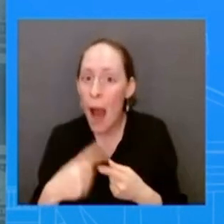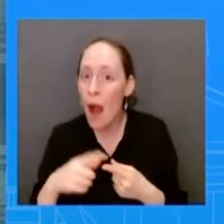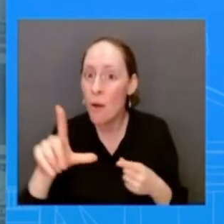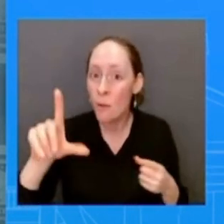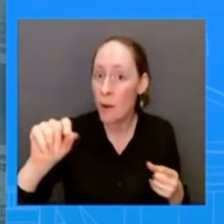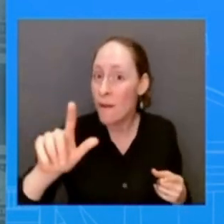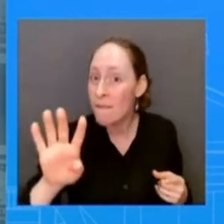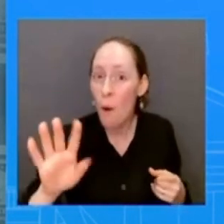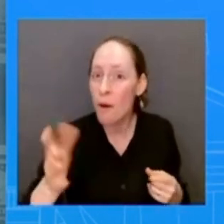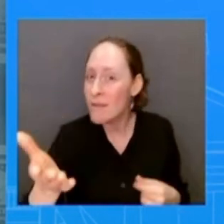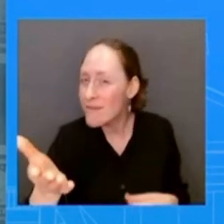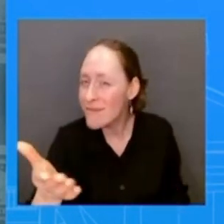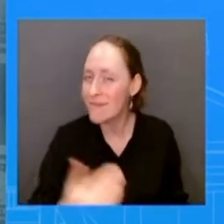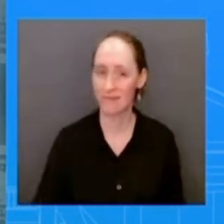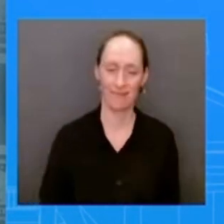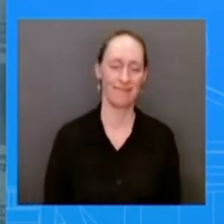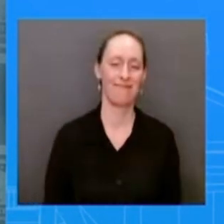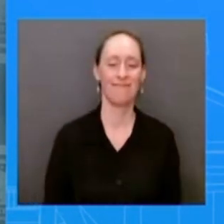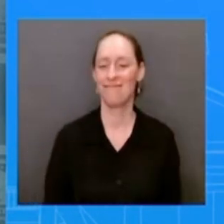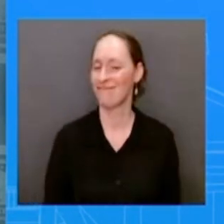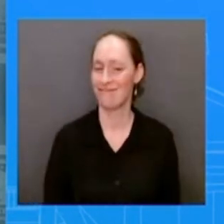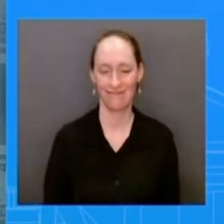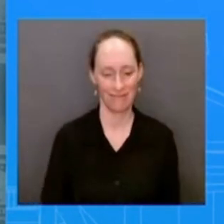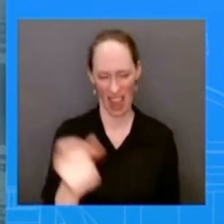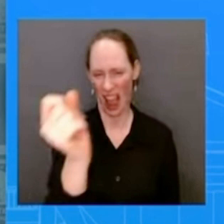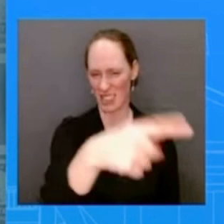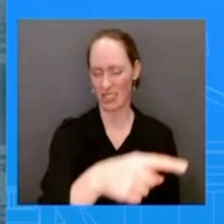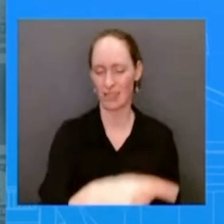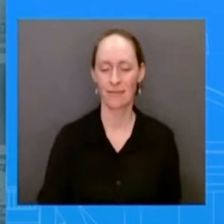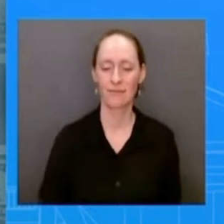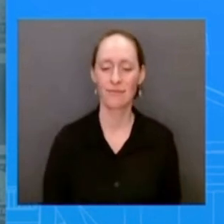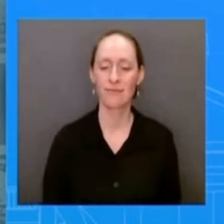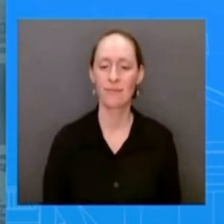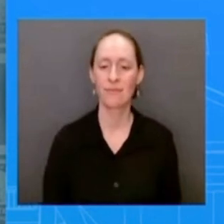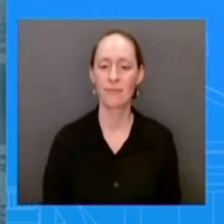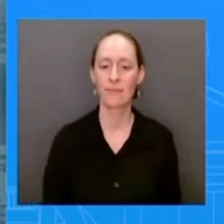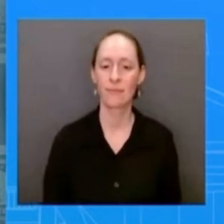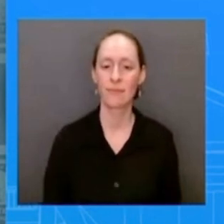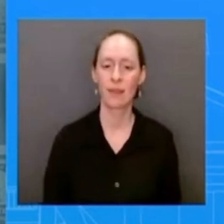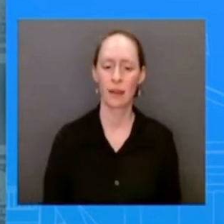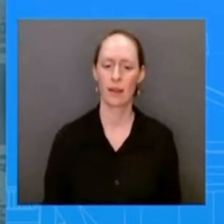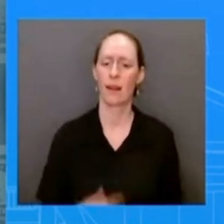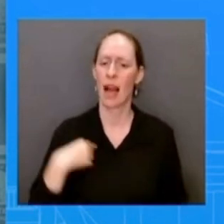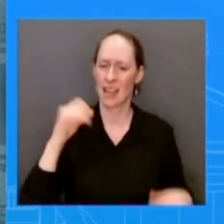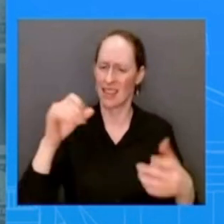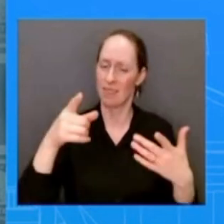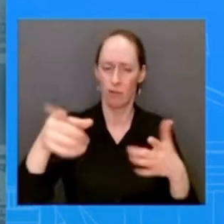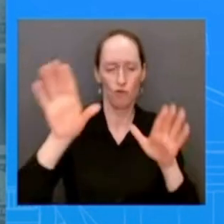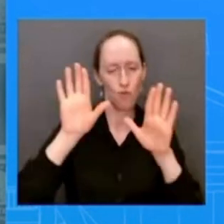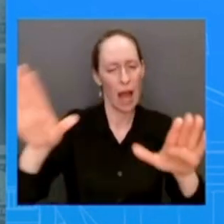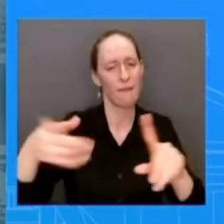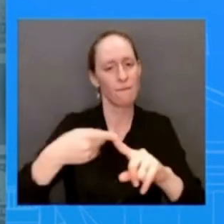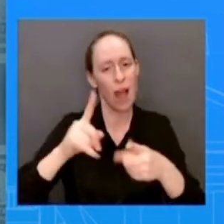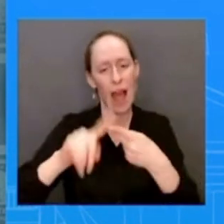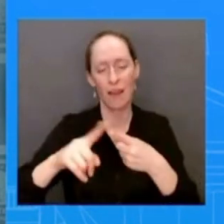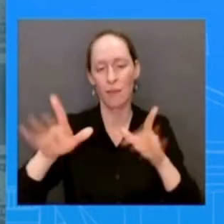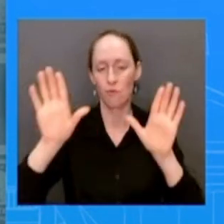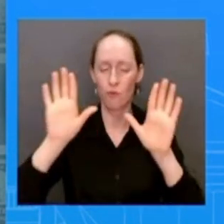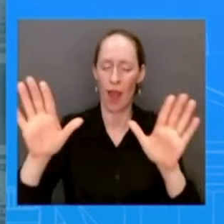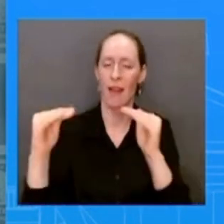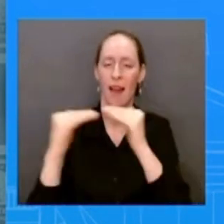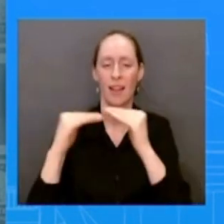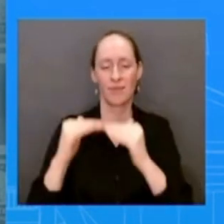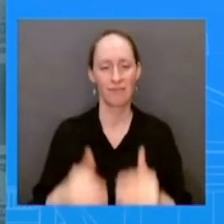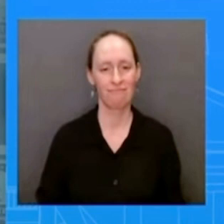say is how wonderful she has been uh as a friend and a colleague these past three years okay thanks karen um governor